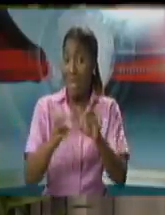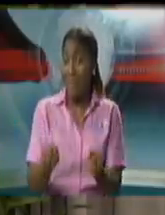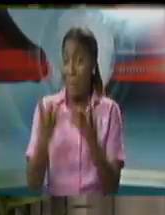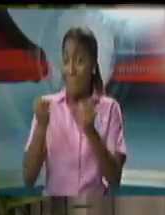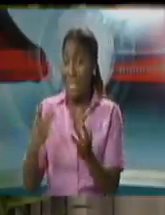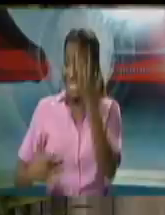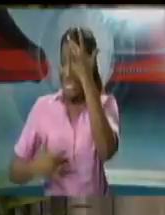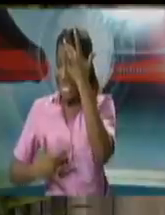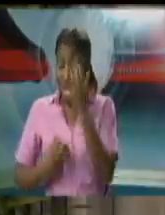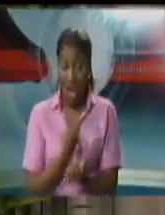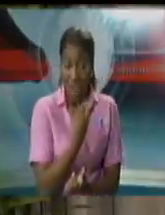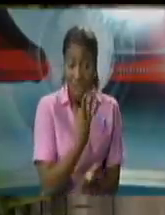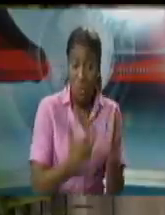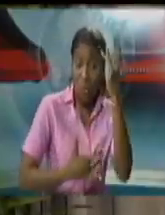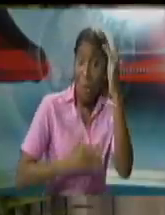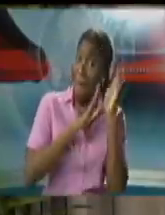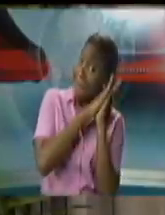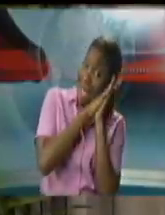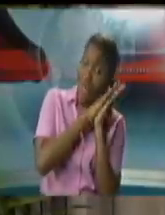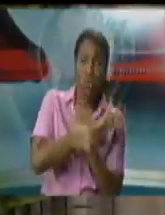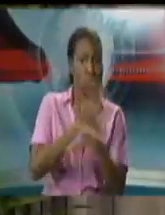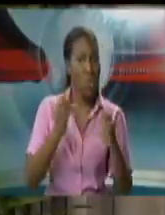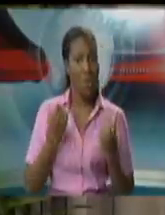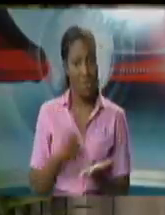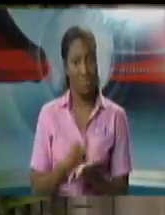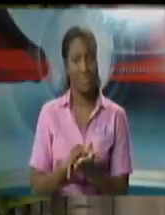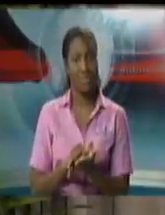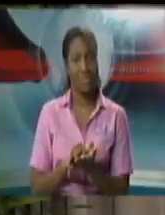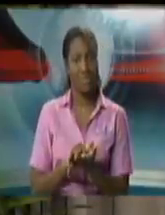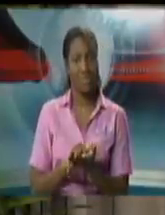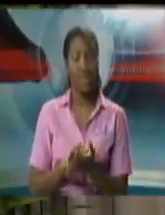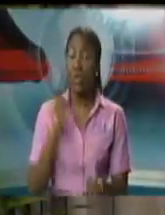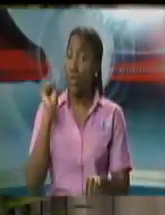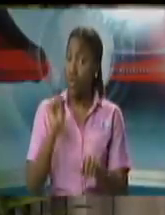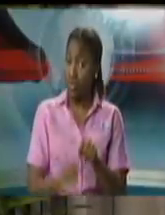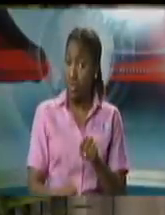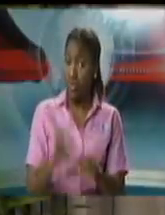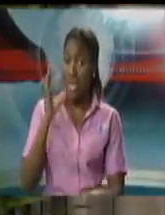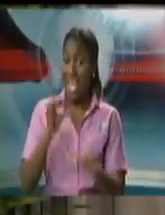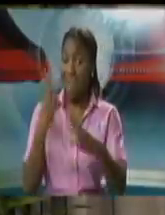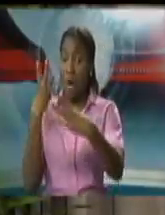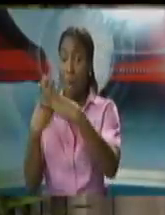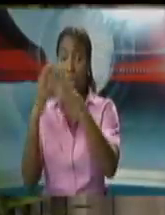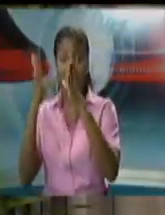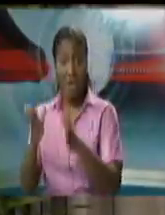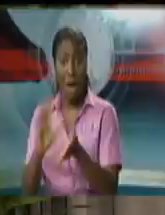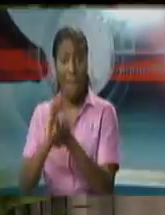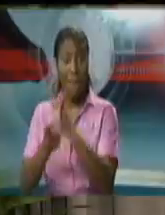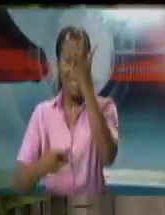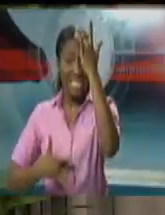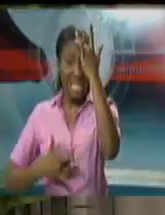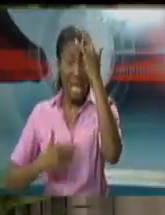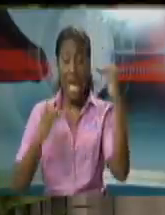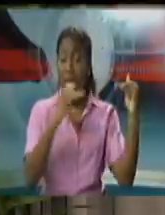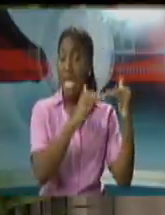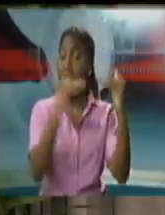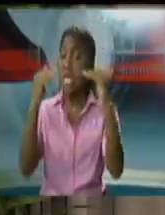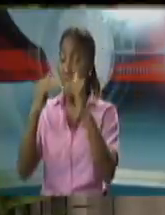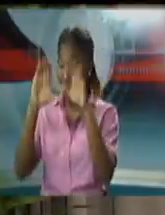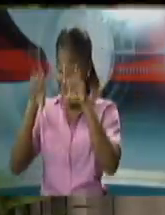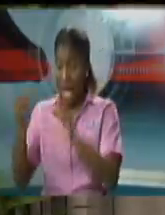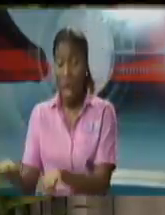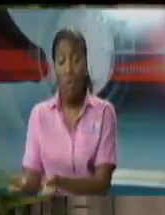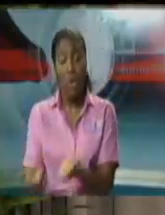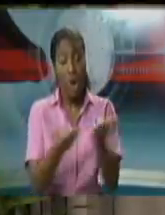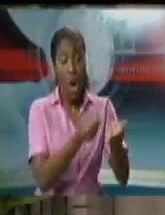national security interest therefore flows into the prisons. And when we look at the prison's environment, I can tell you that as at